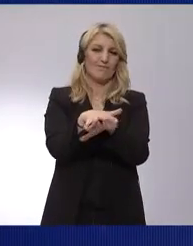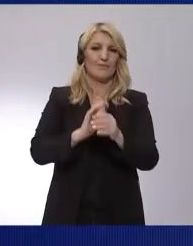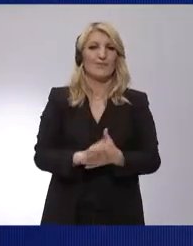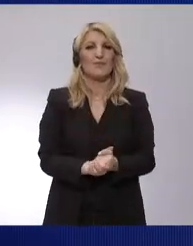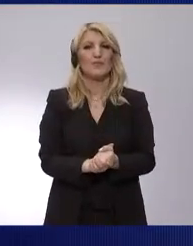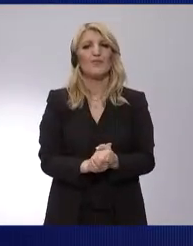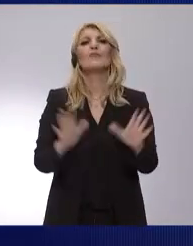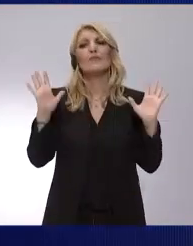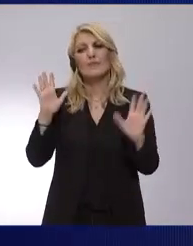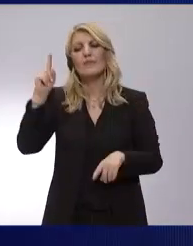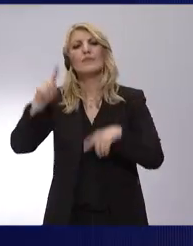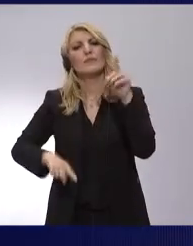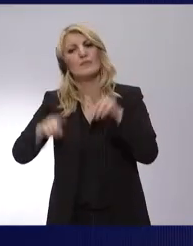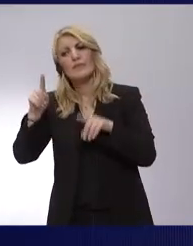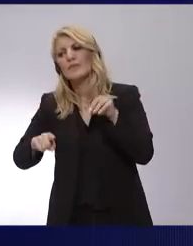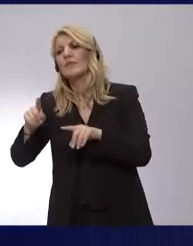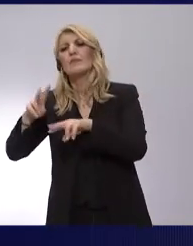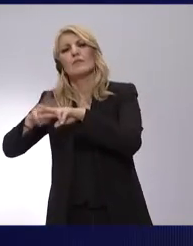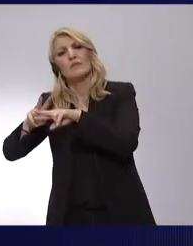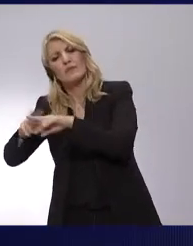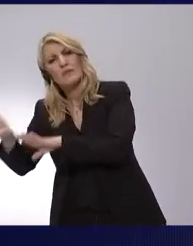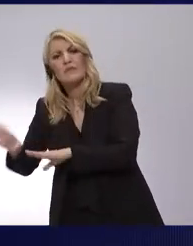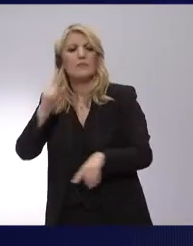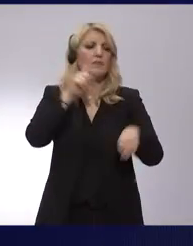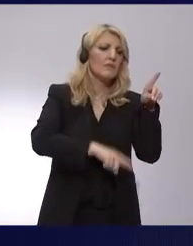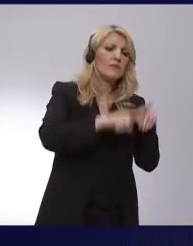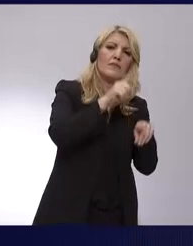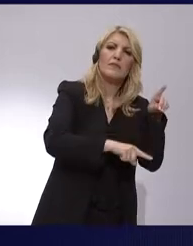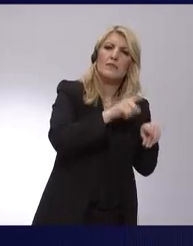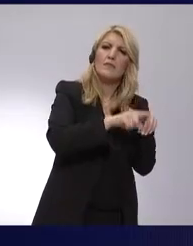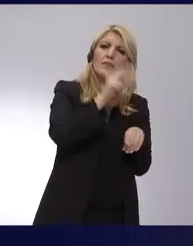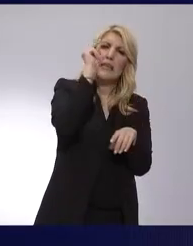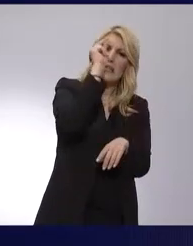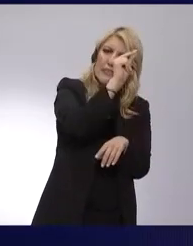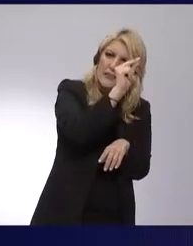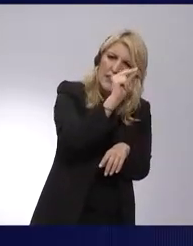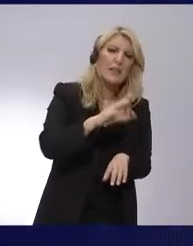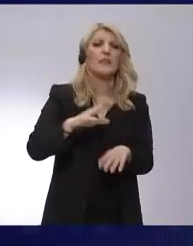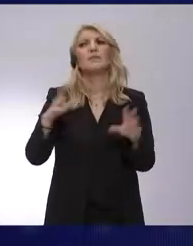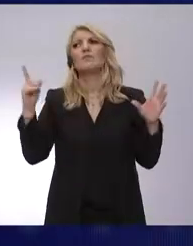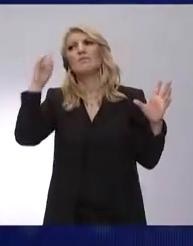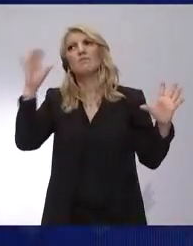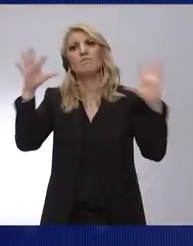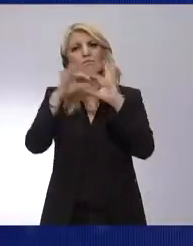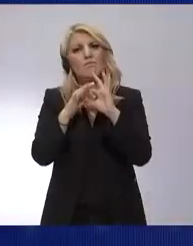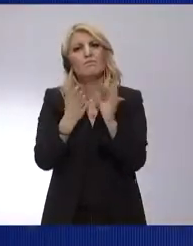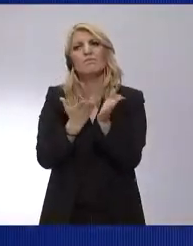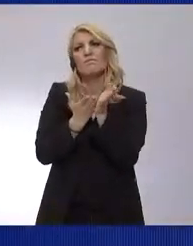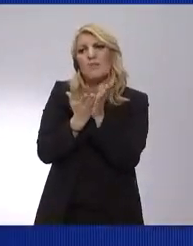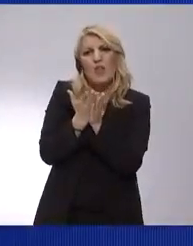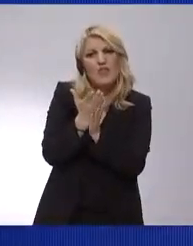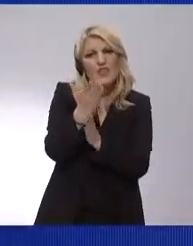the social market economy, by democracy, by tolerance, by rule of law, and above everything, by the idea of freedom